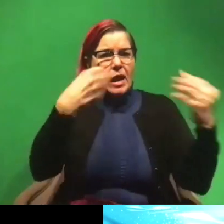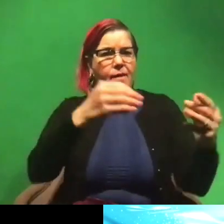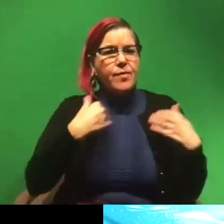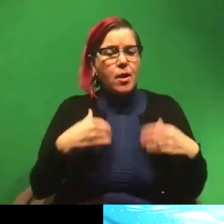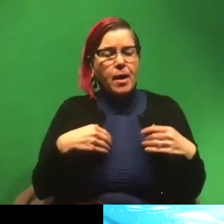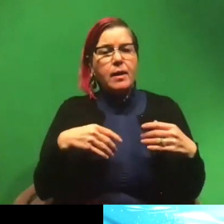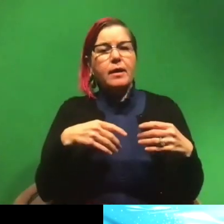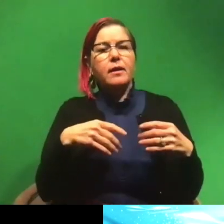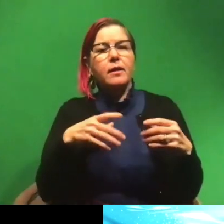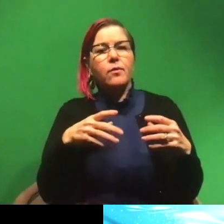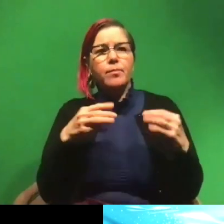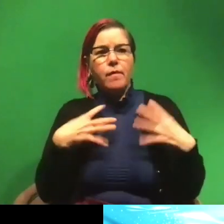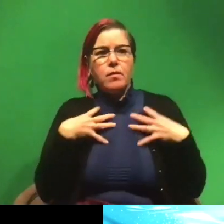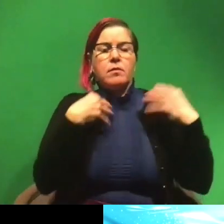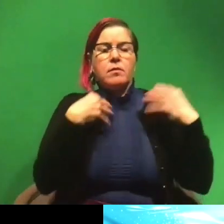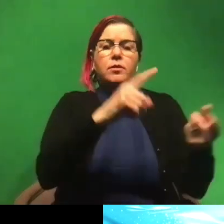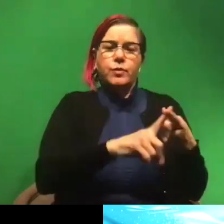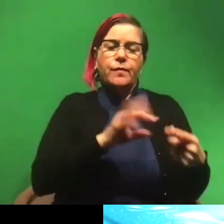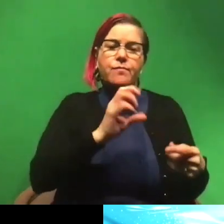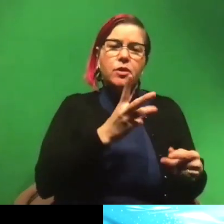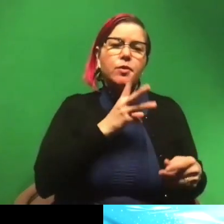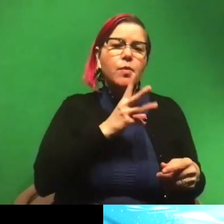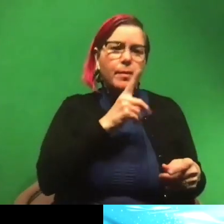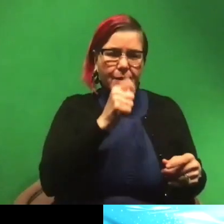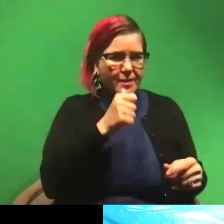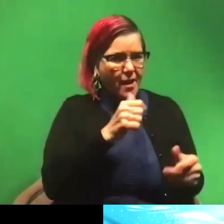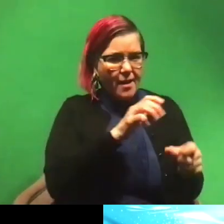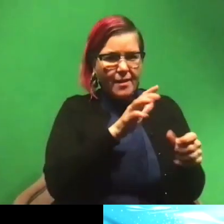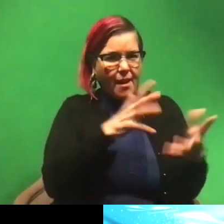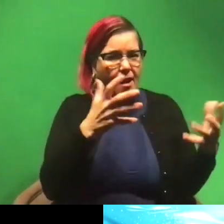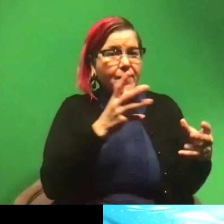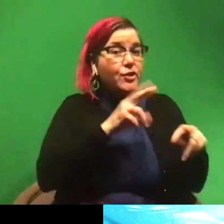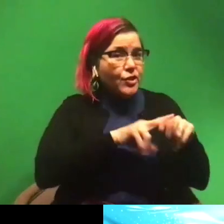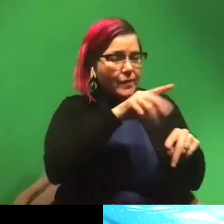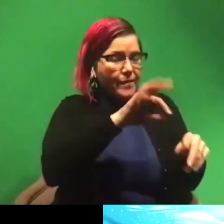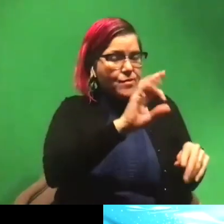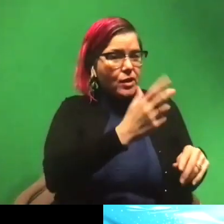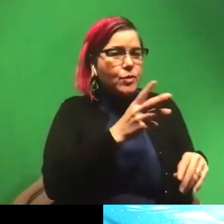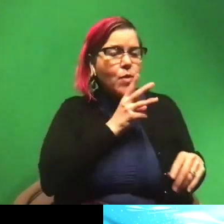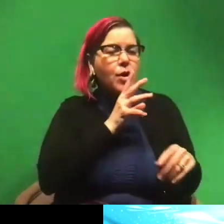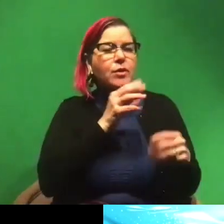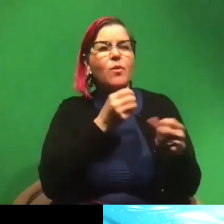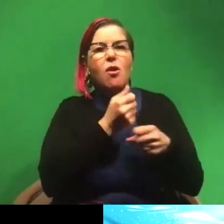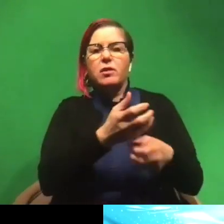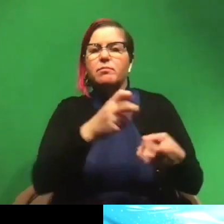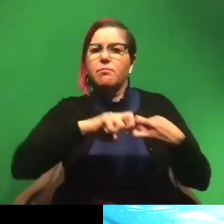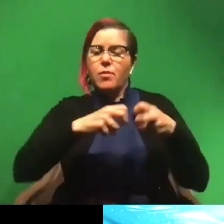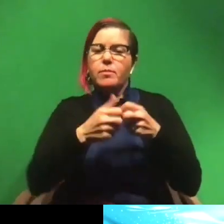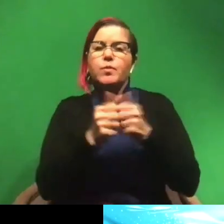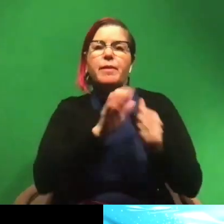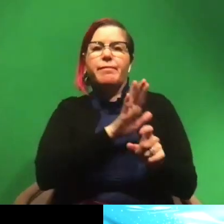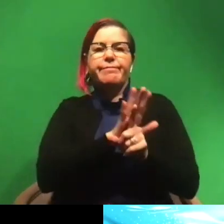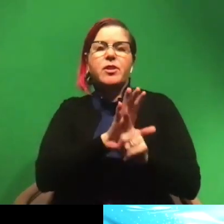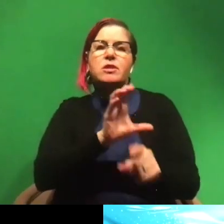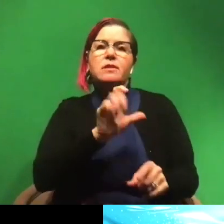towards the fresh water because there's not a lot of salt in the fresh water. Uh, and that causes all sorts of problems with the self, the cells,